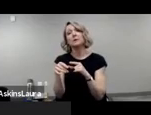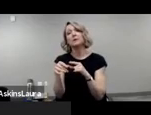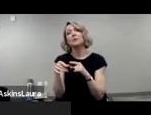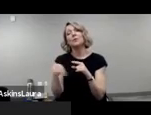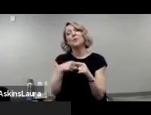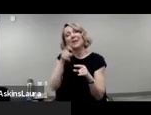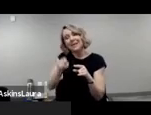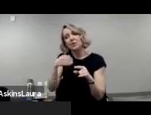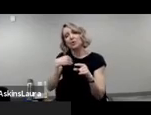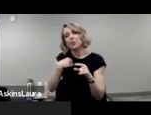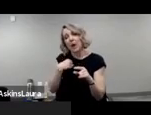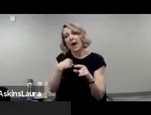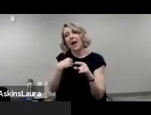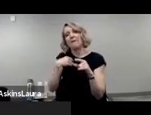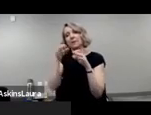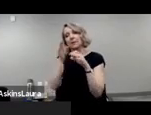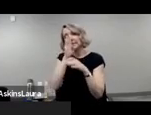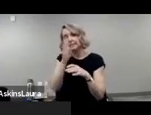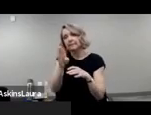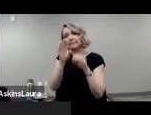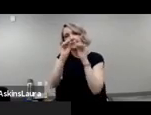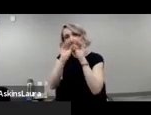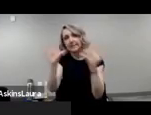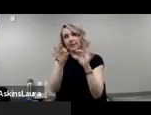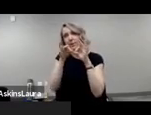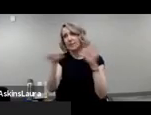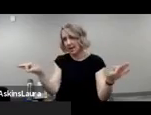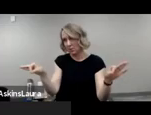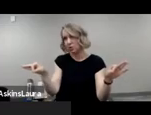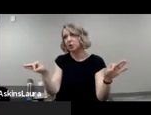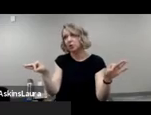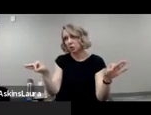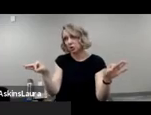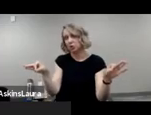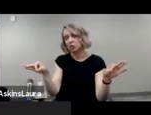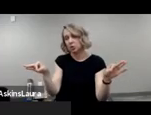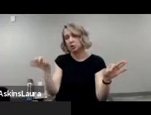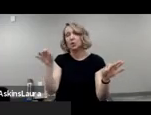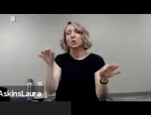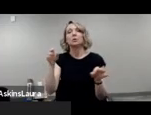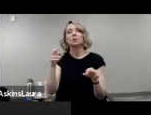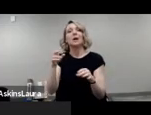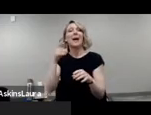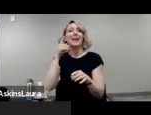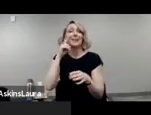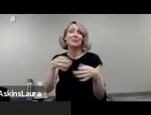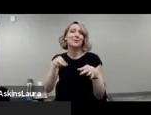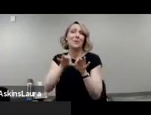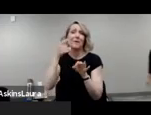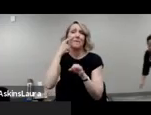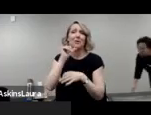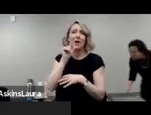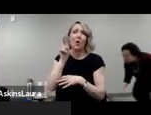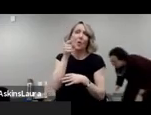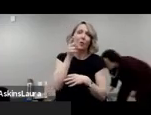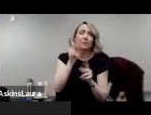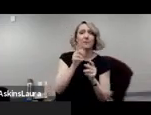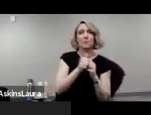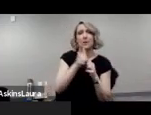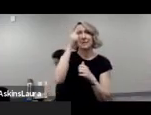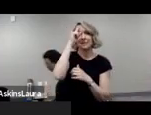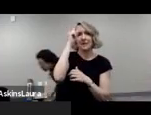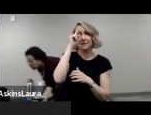keep things in plain language. It's not, I think it's important to keep things in plain language, not just for people with intellectual and developmental